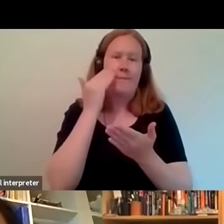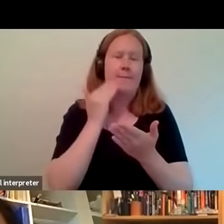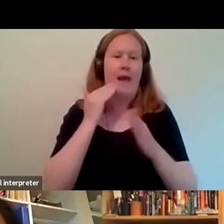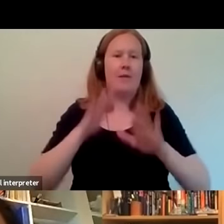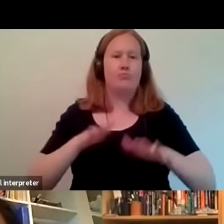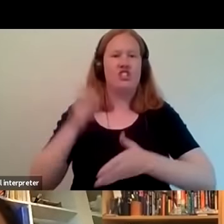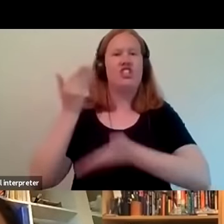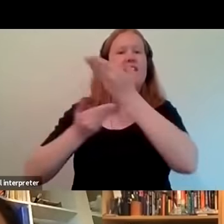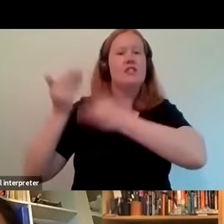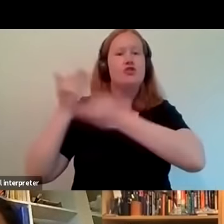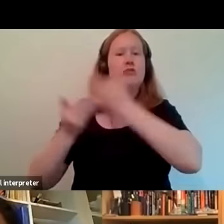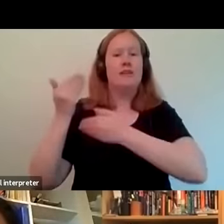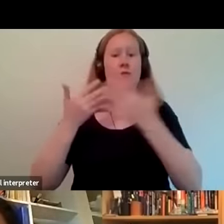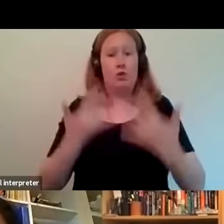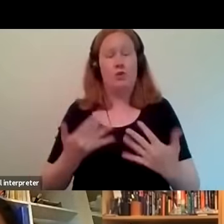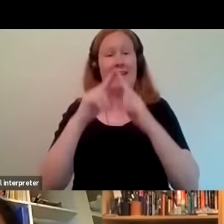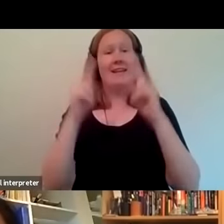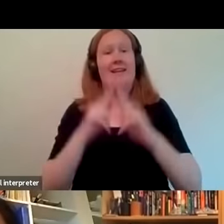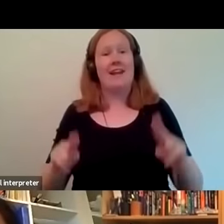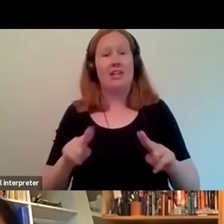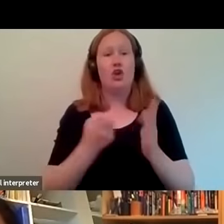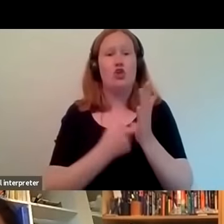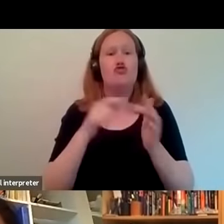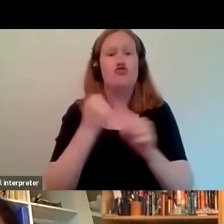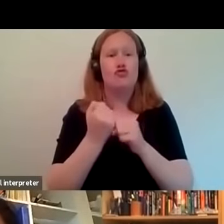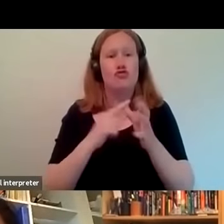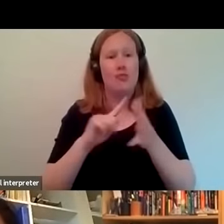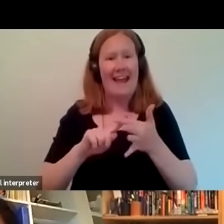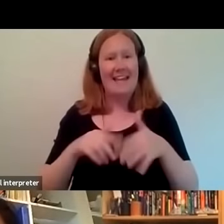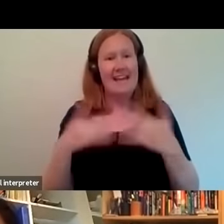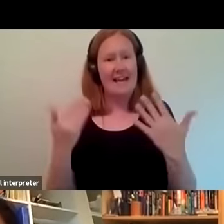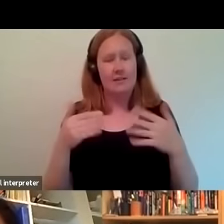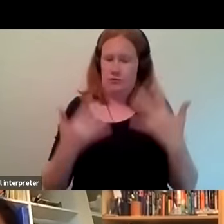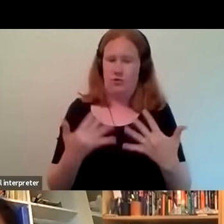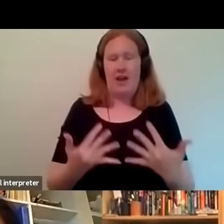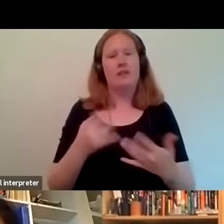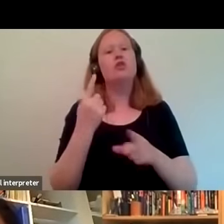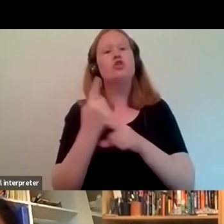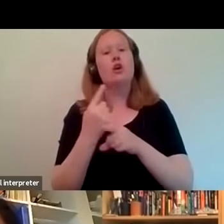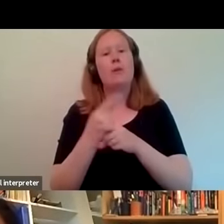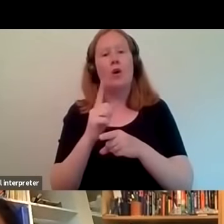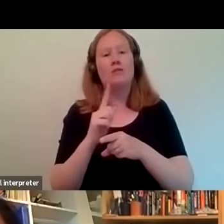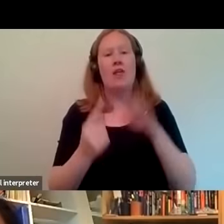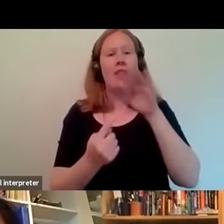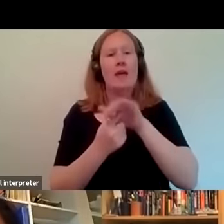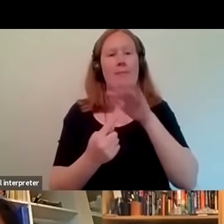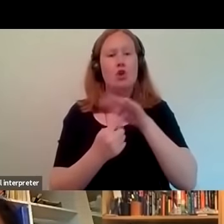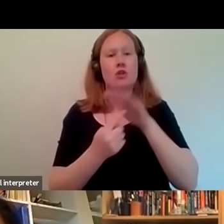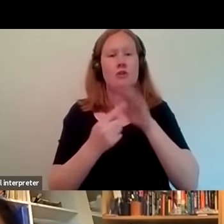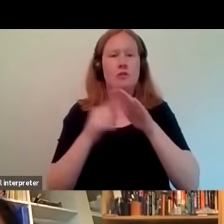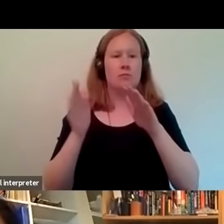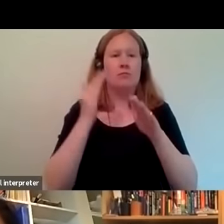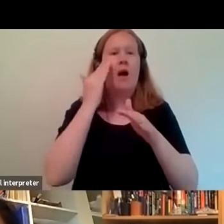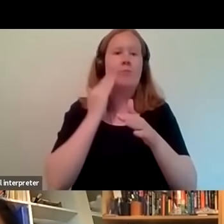today's international reggae day and we are here today to talk about the importance of documenting black British history specifically